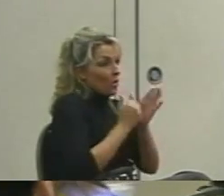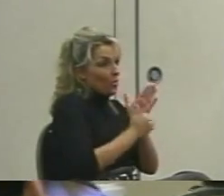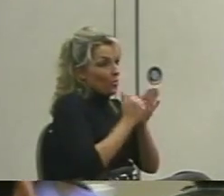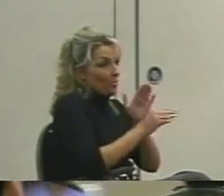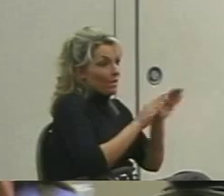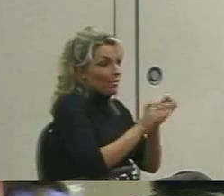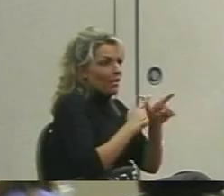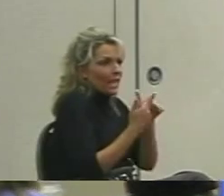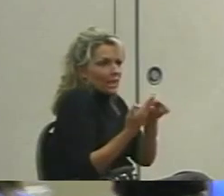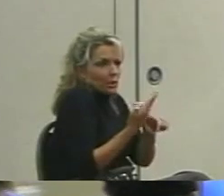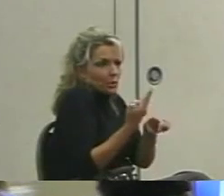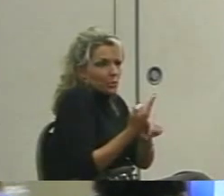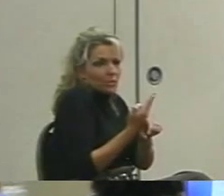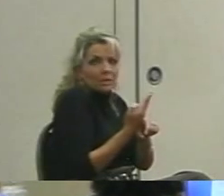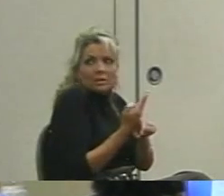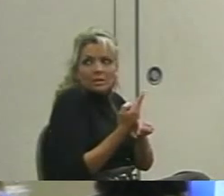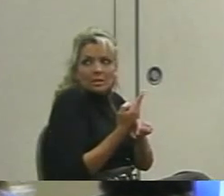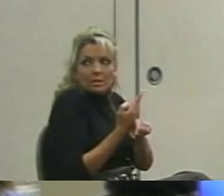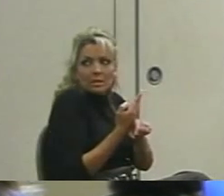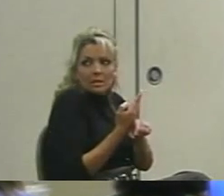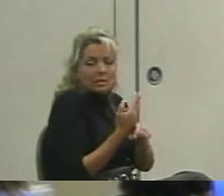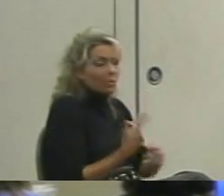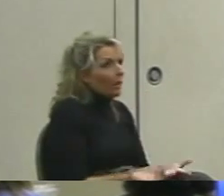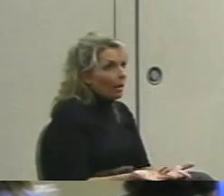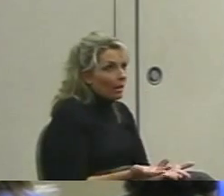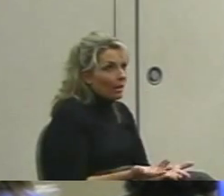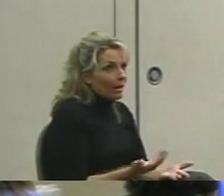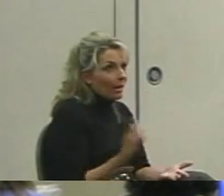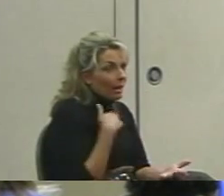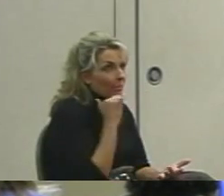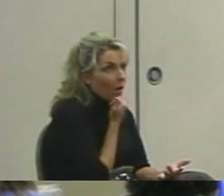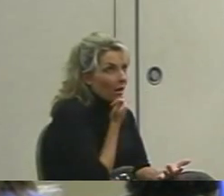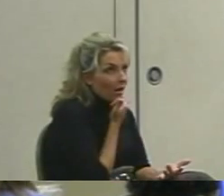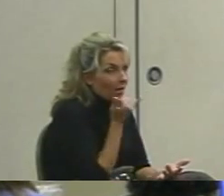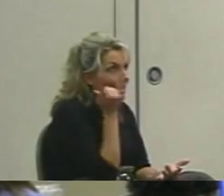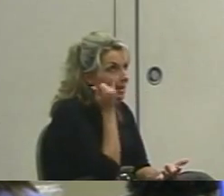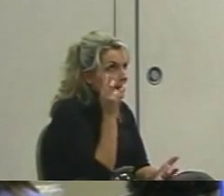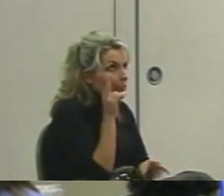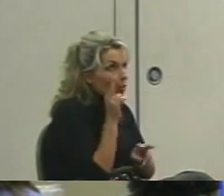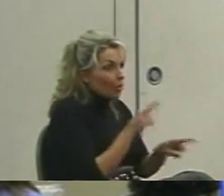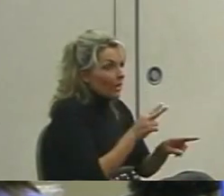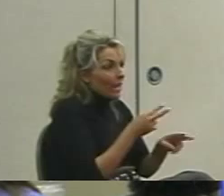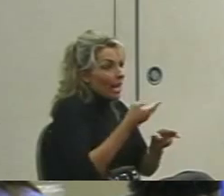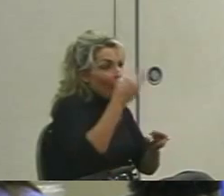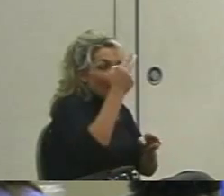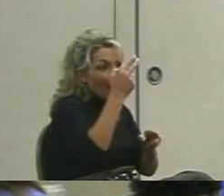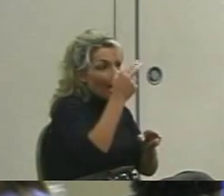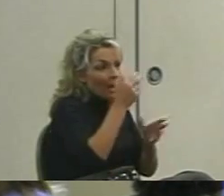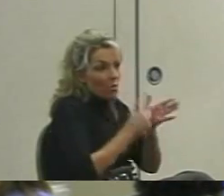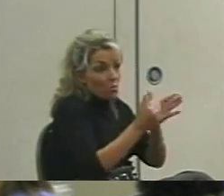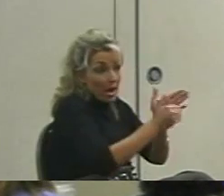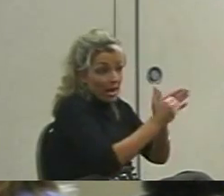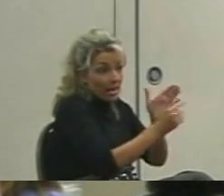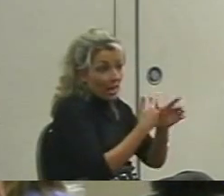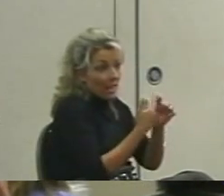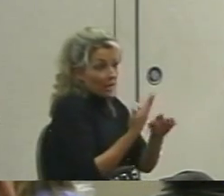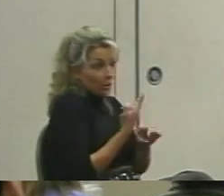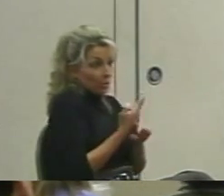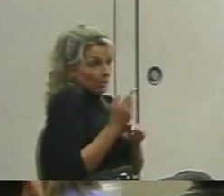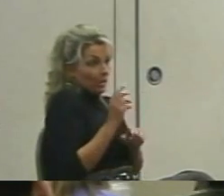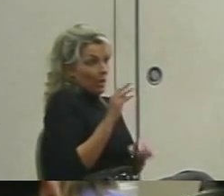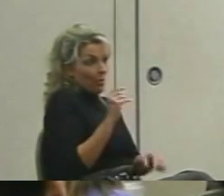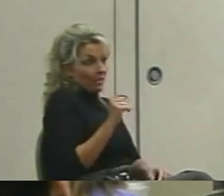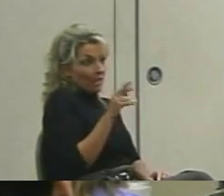use, wait a minute, if you're looking at a high rate, why don't you use momentary?